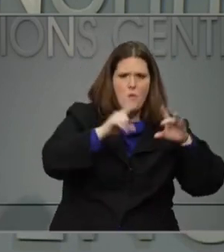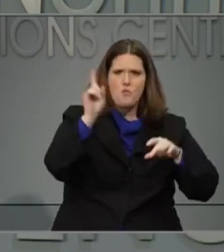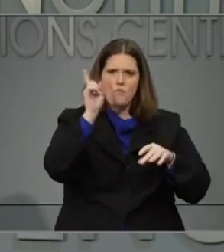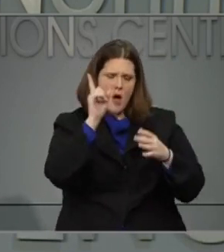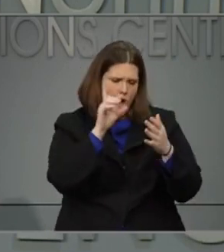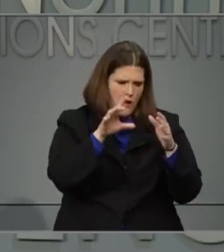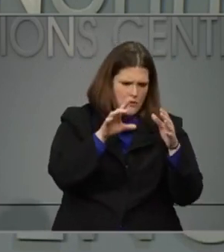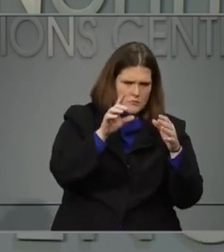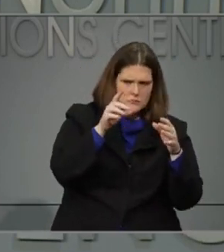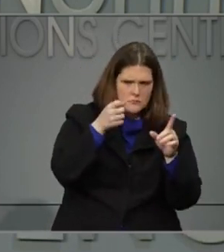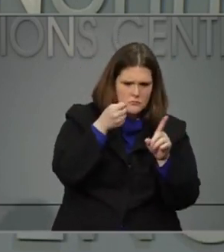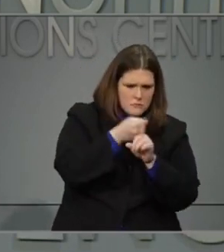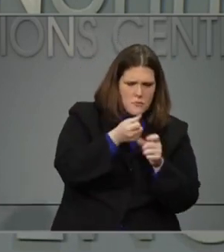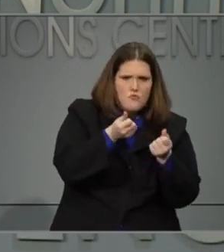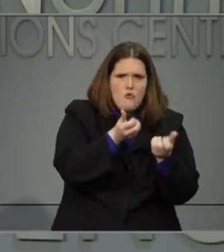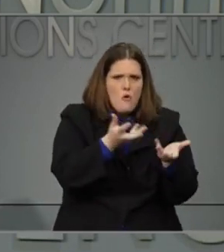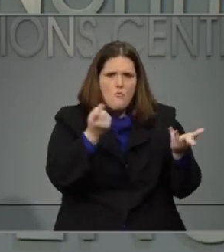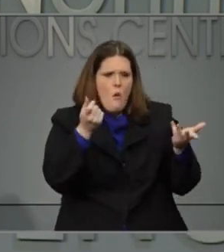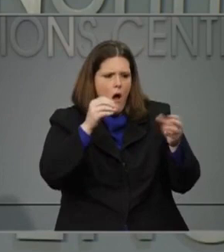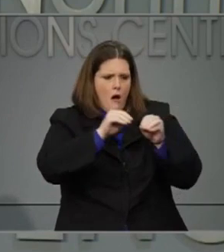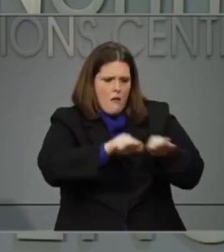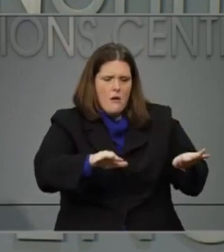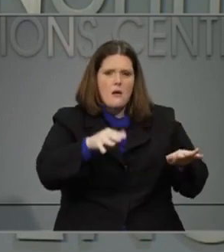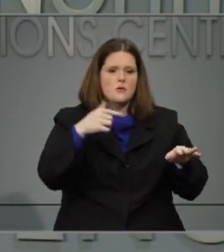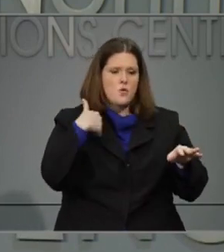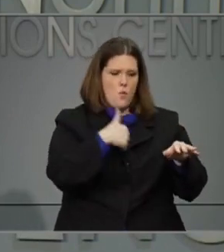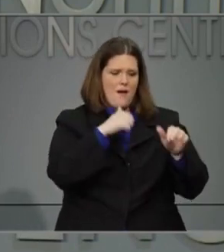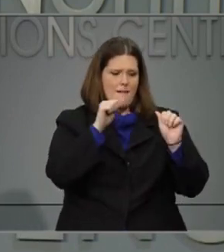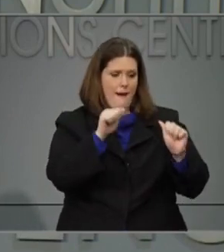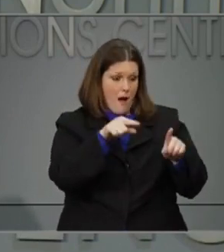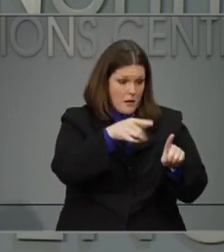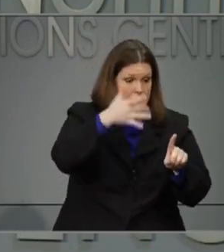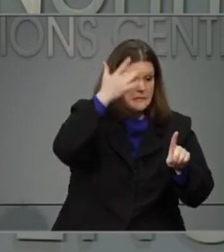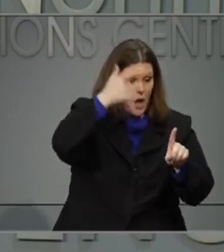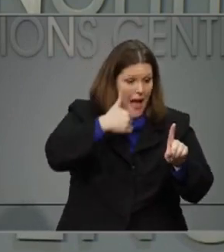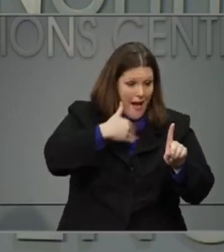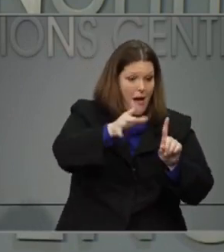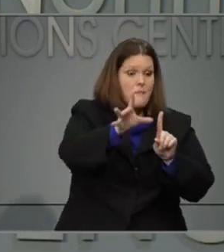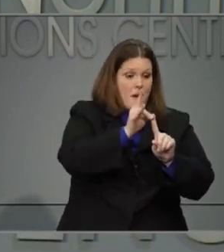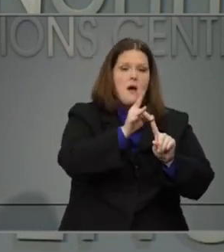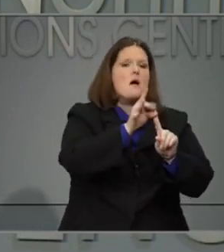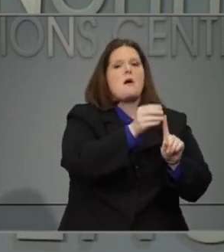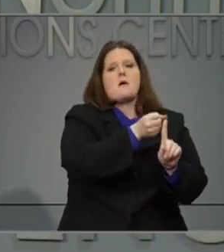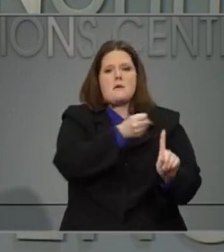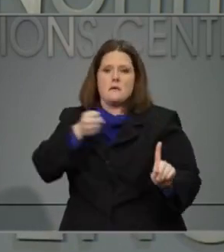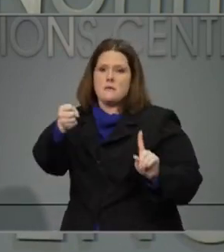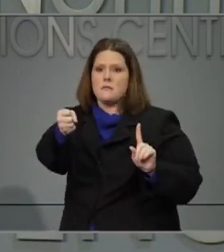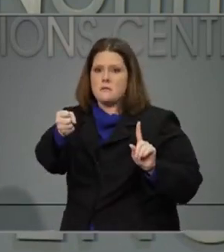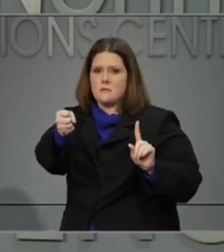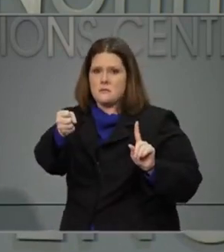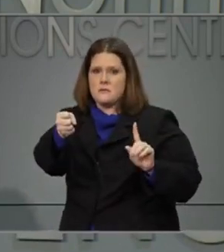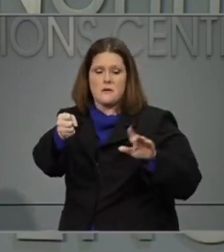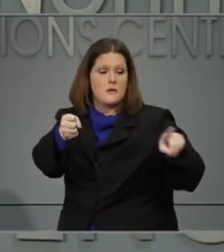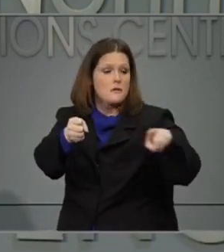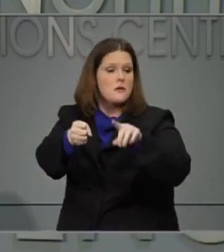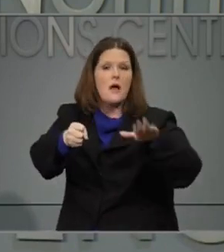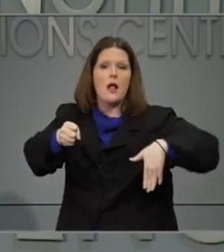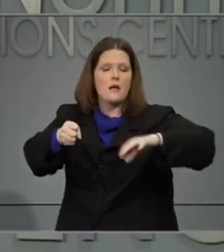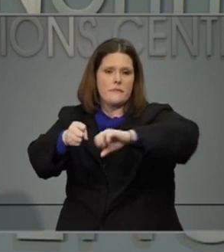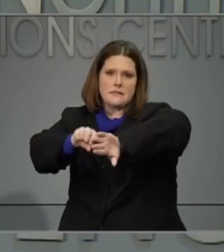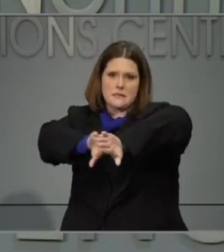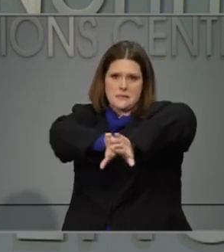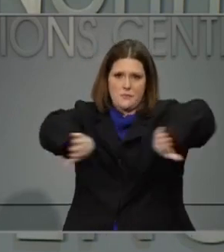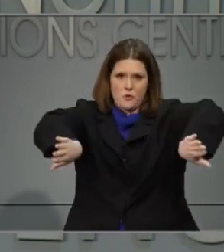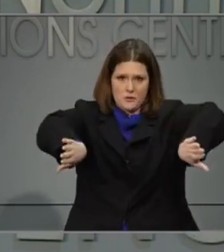be able to separate people who have tested positive from those who haven't, have separate